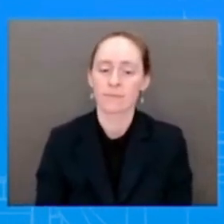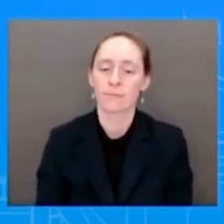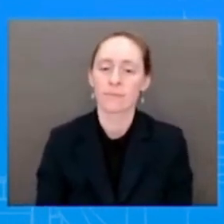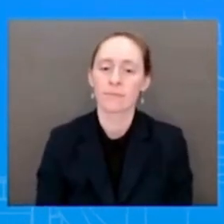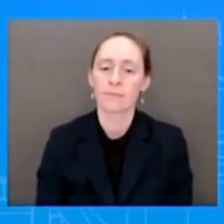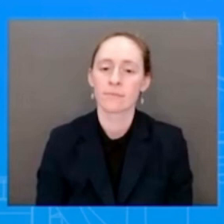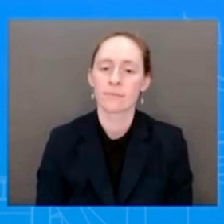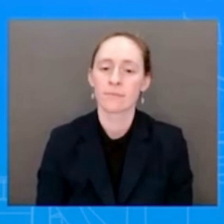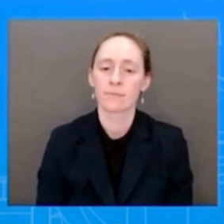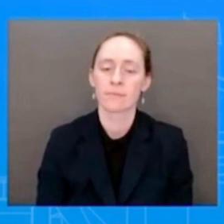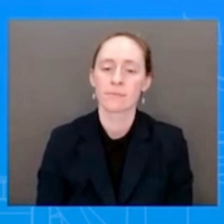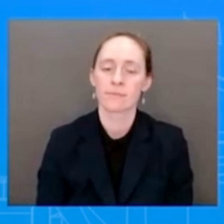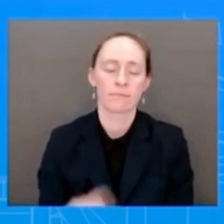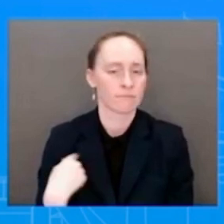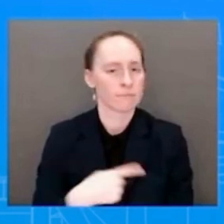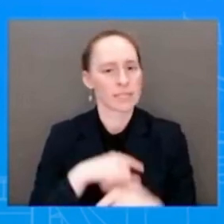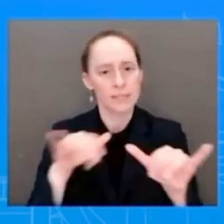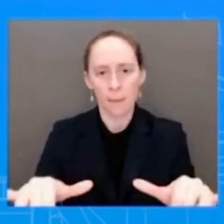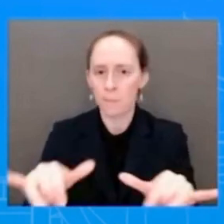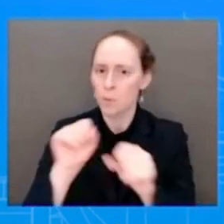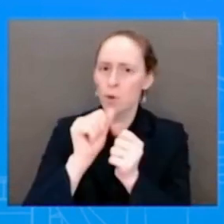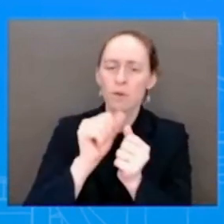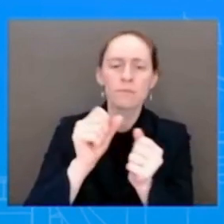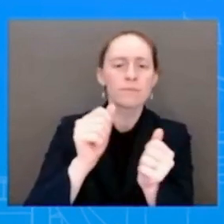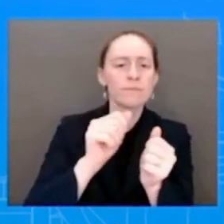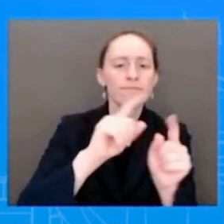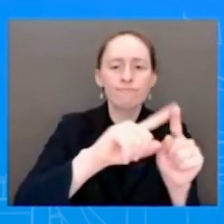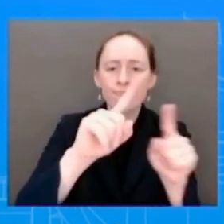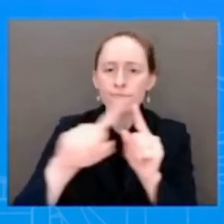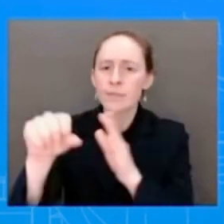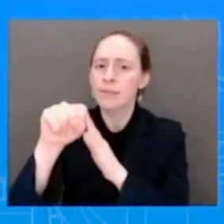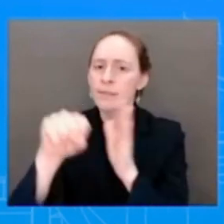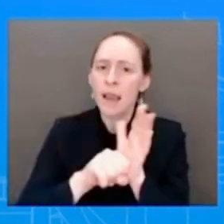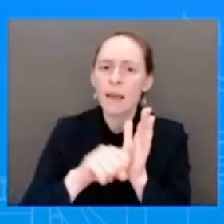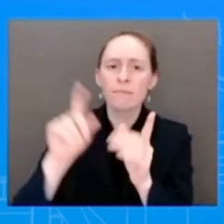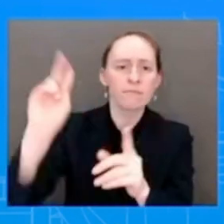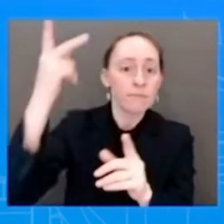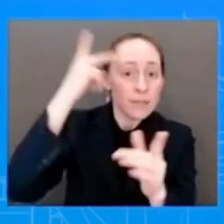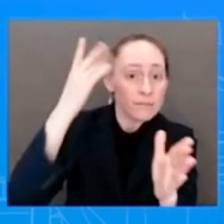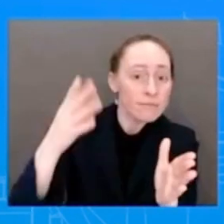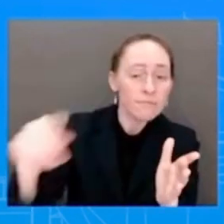and state attorneys general to help them in that fight.